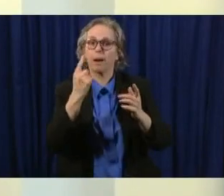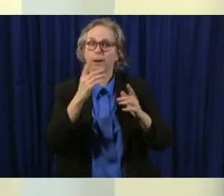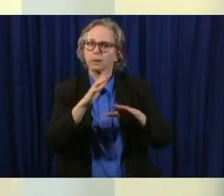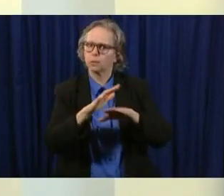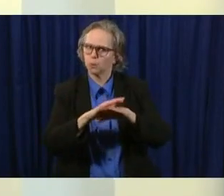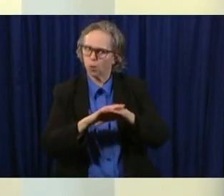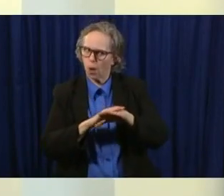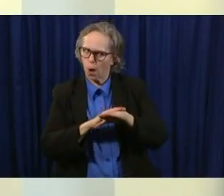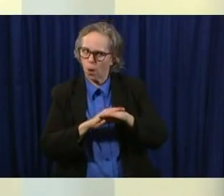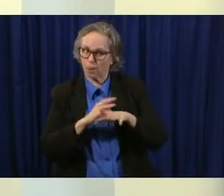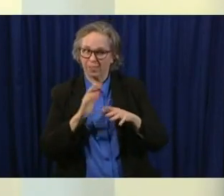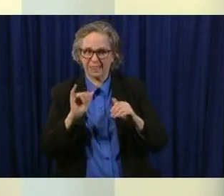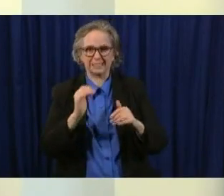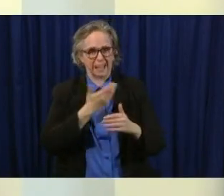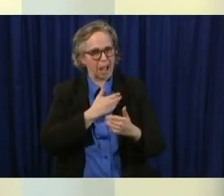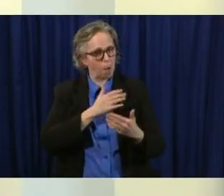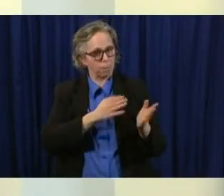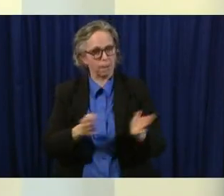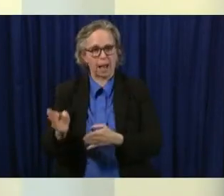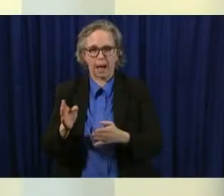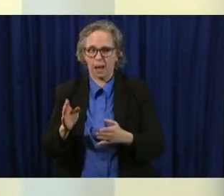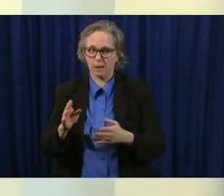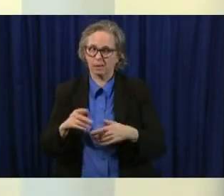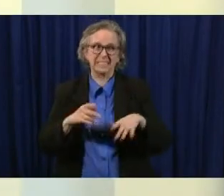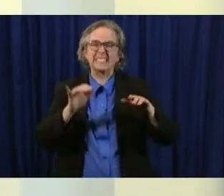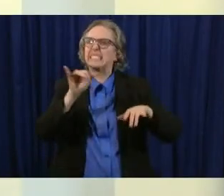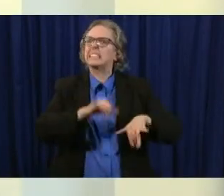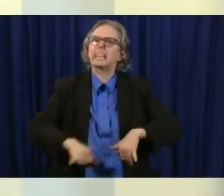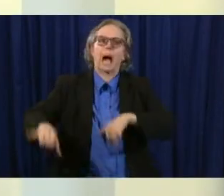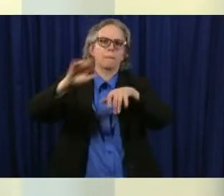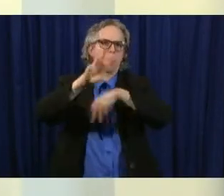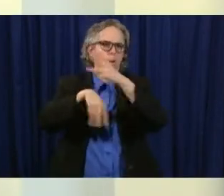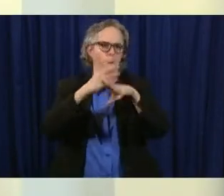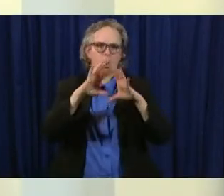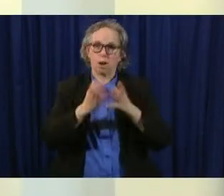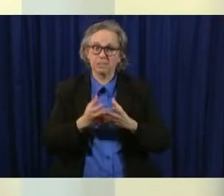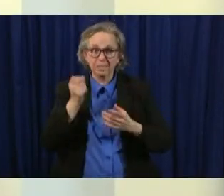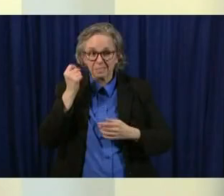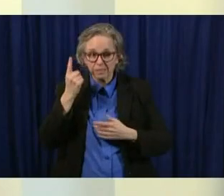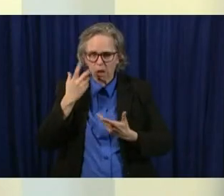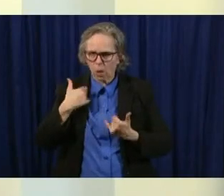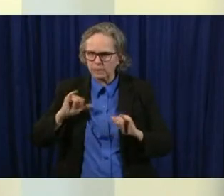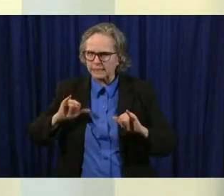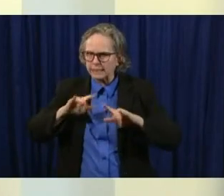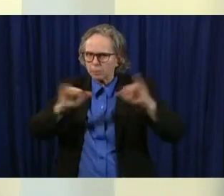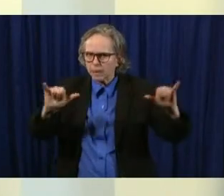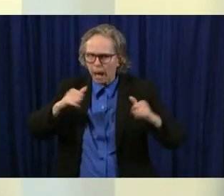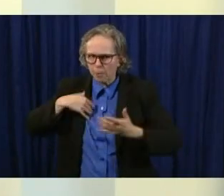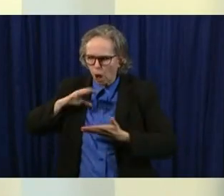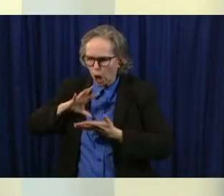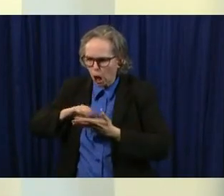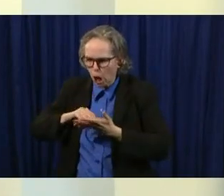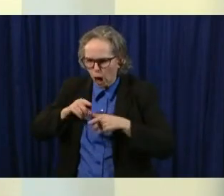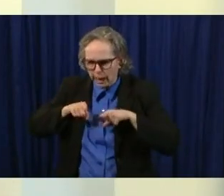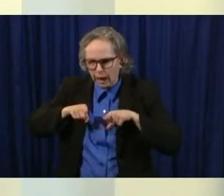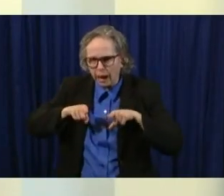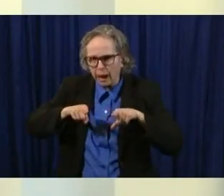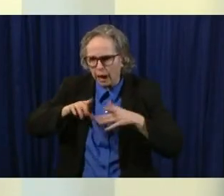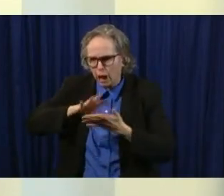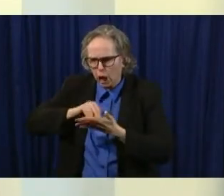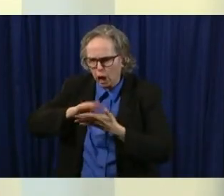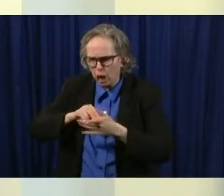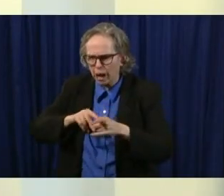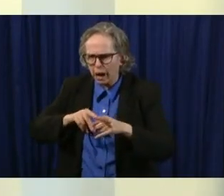we're learning as we go um we're watching what happens very closely and we're looking at metrics like i said new metrics all in